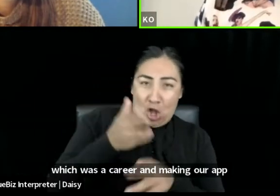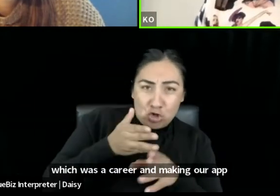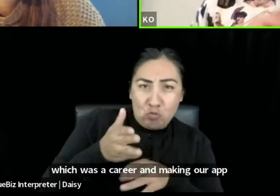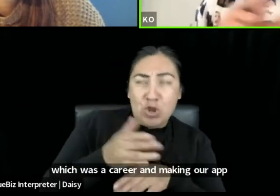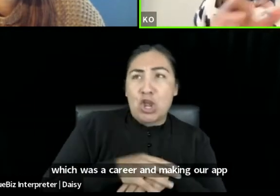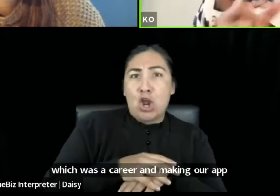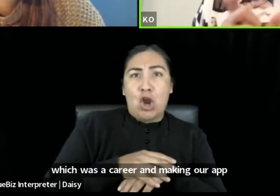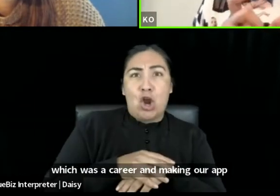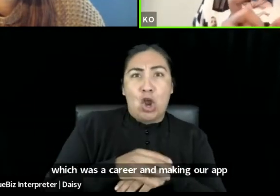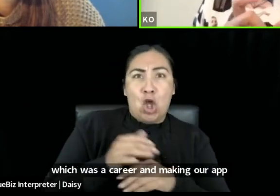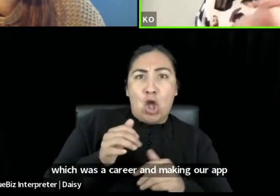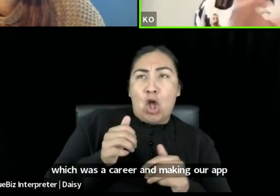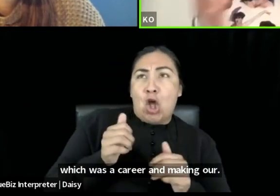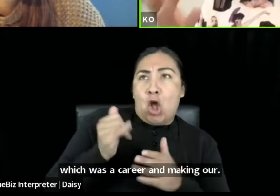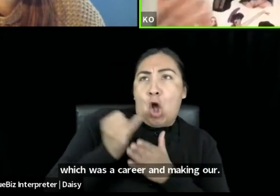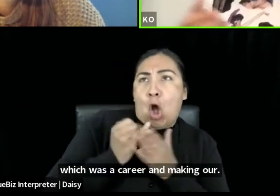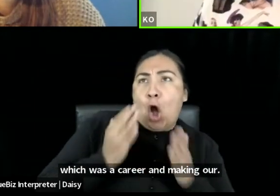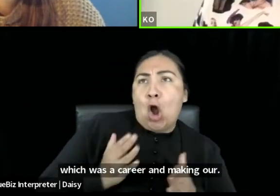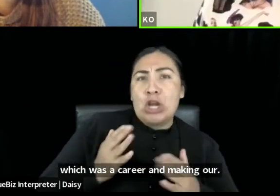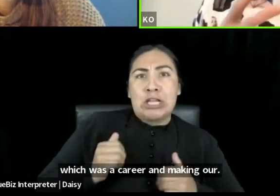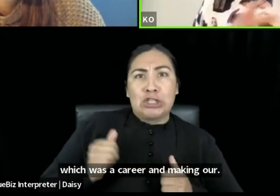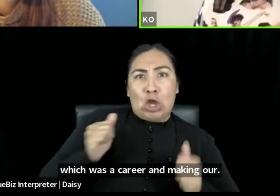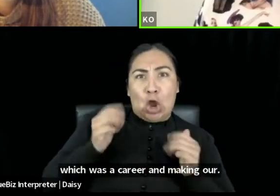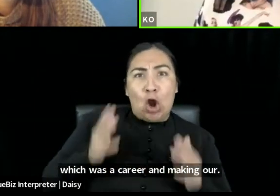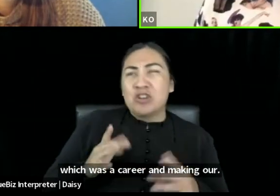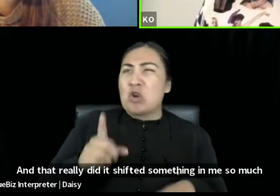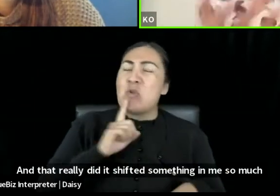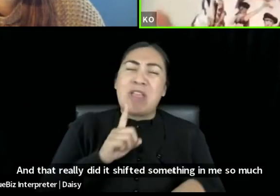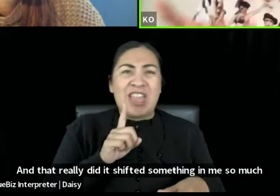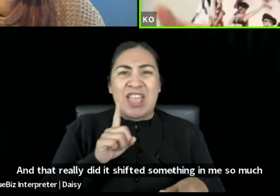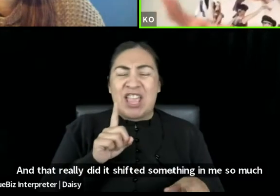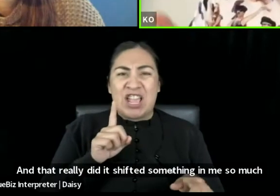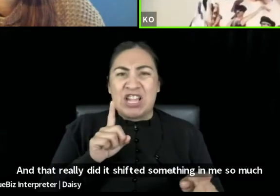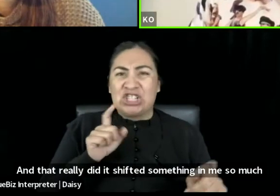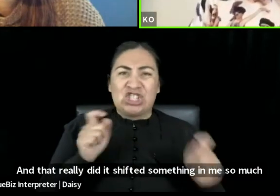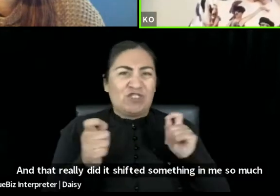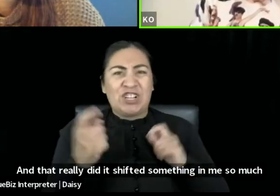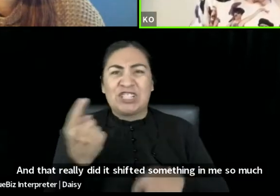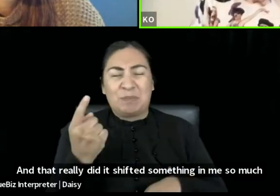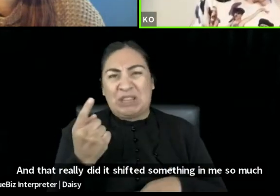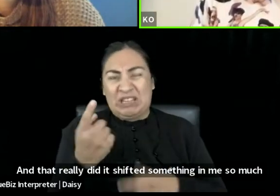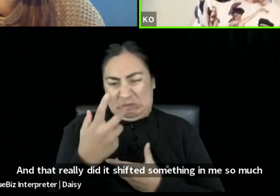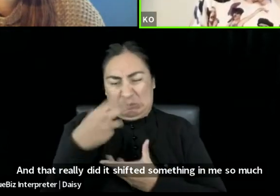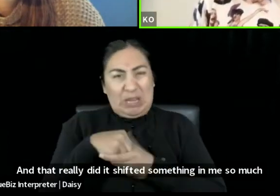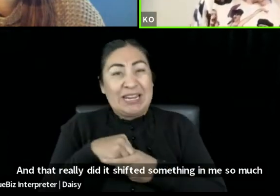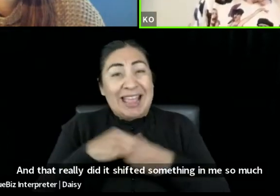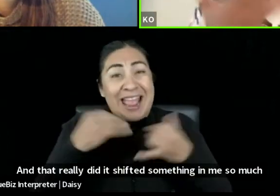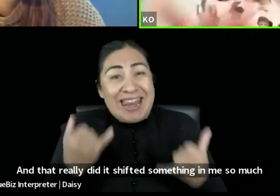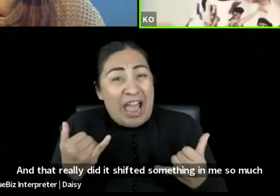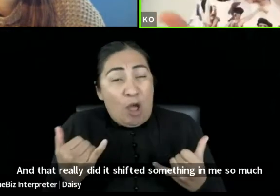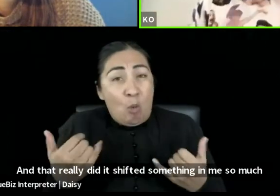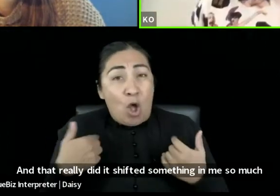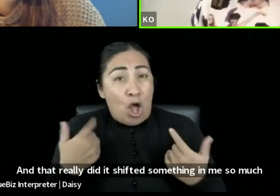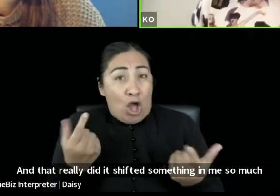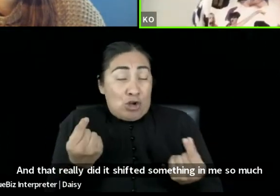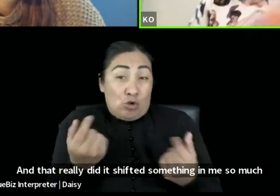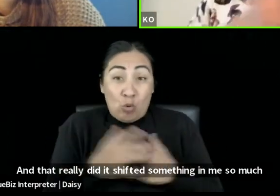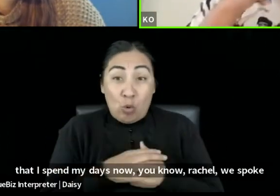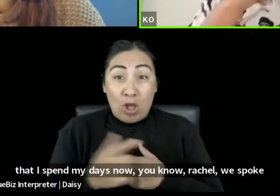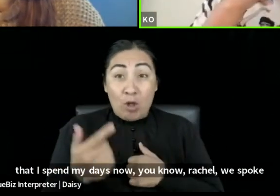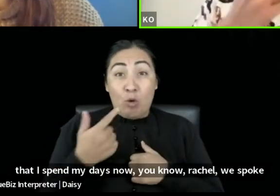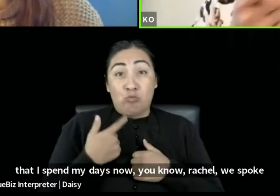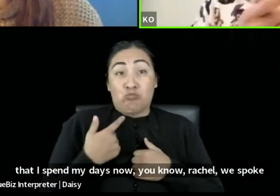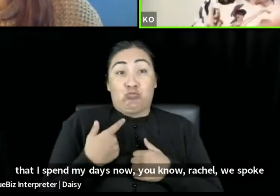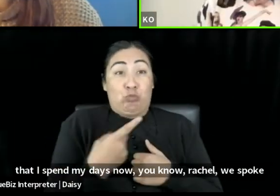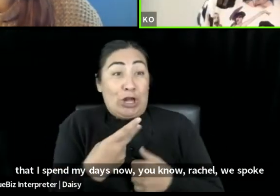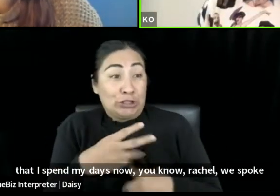And that really did, it shifted something in me so much that I spend my days now, you know, Rachel, when we spoke about